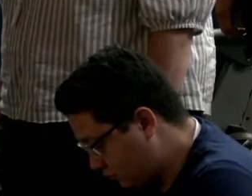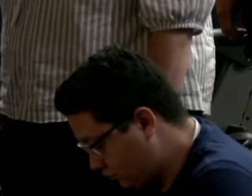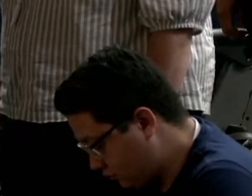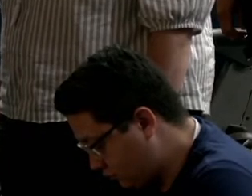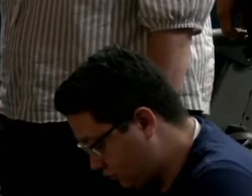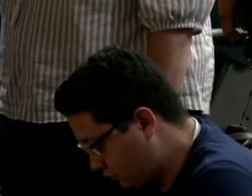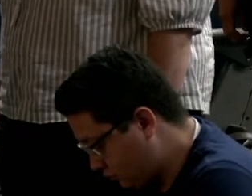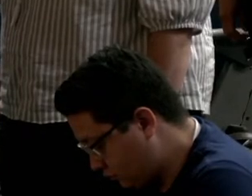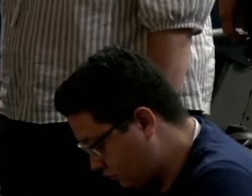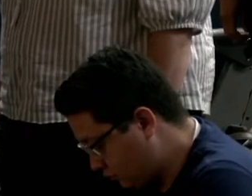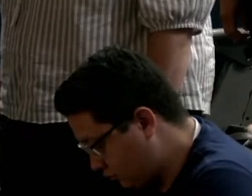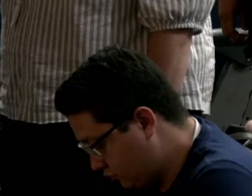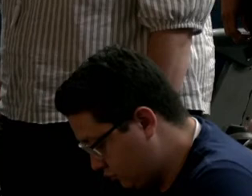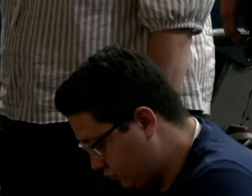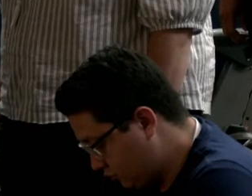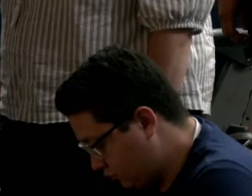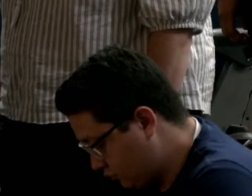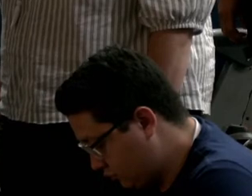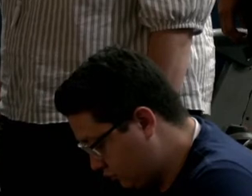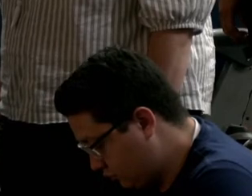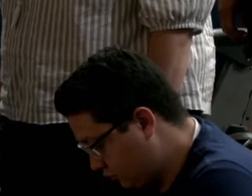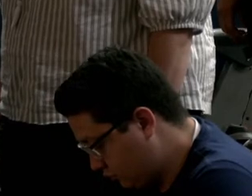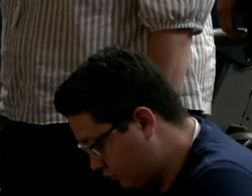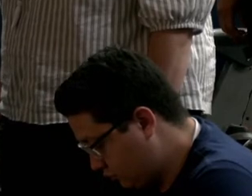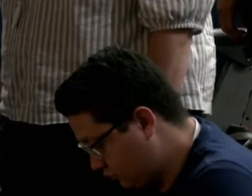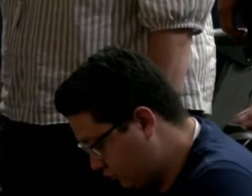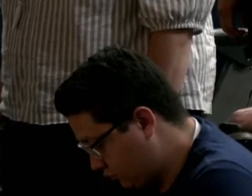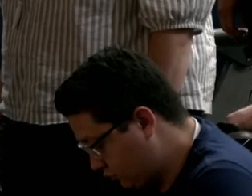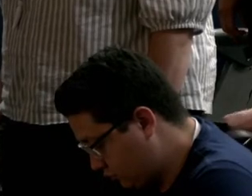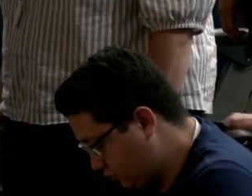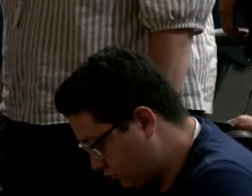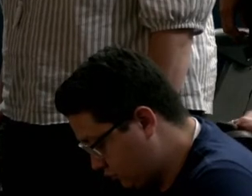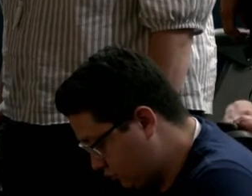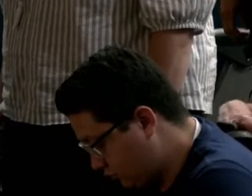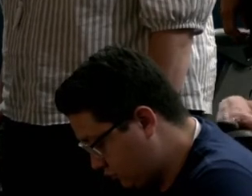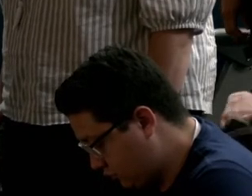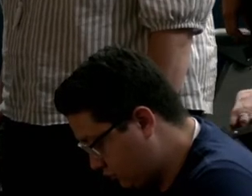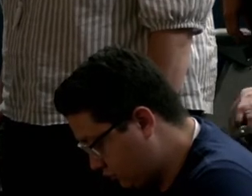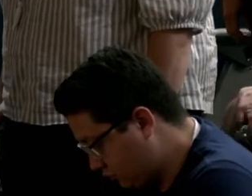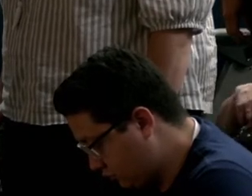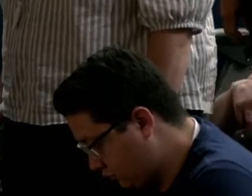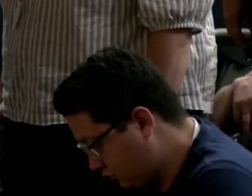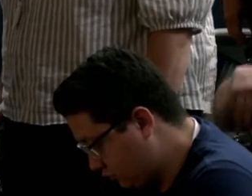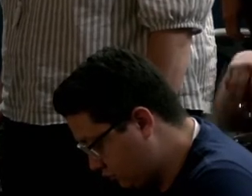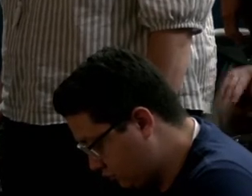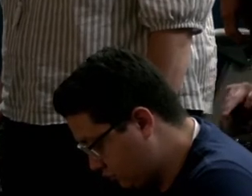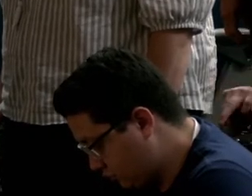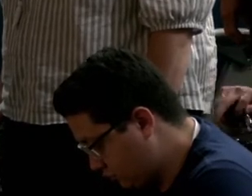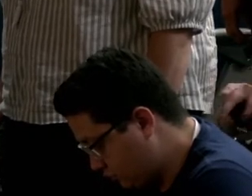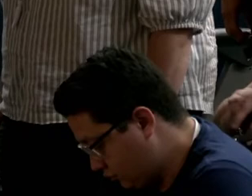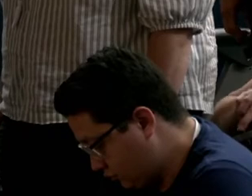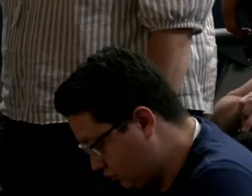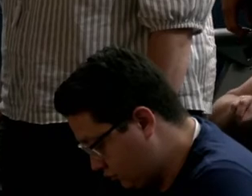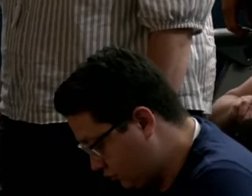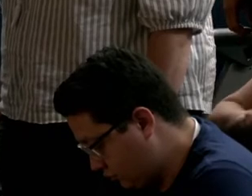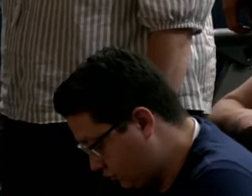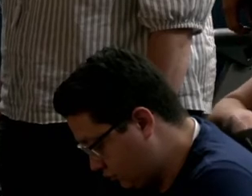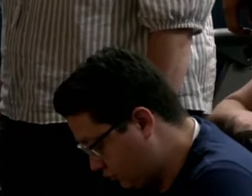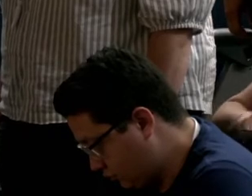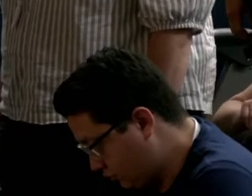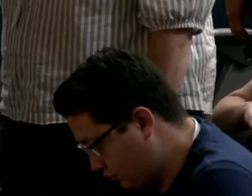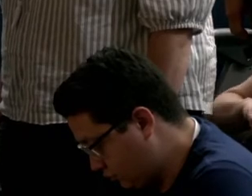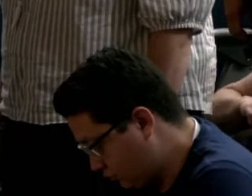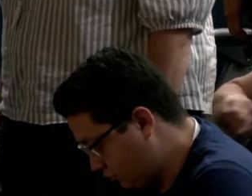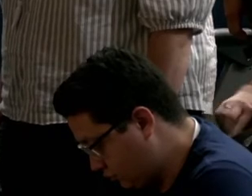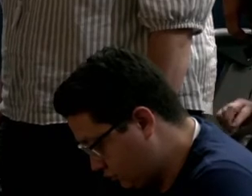it's working for everybody right now. They just did it this year. Now, I'm a parent here at High Point. I'm a nurse and I work